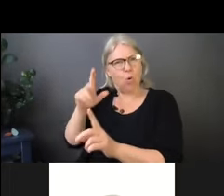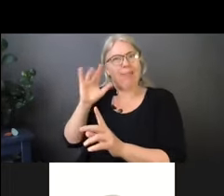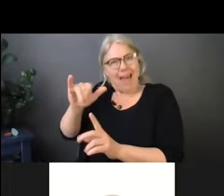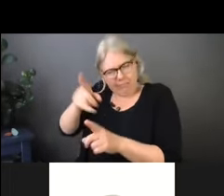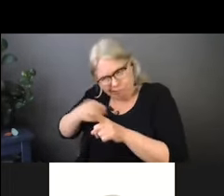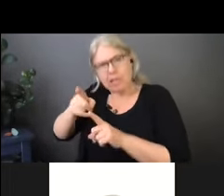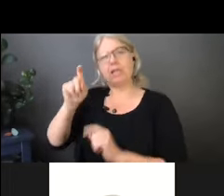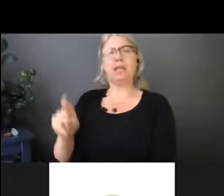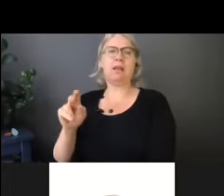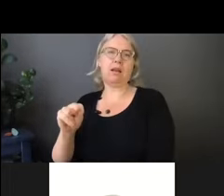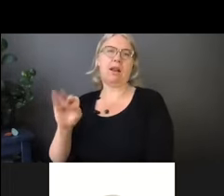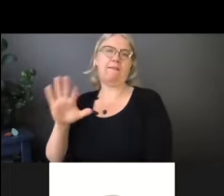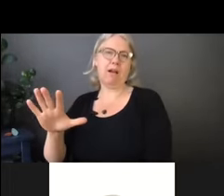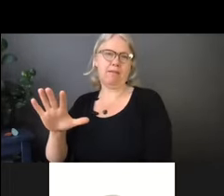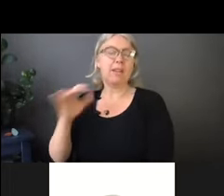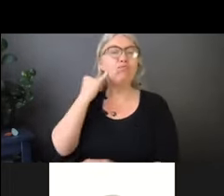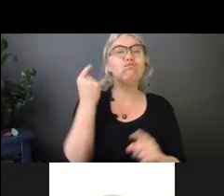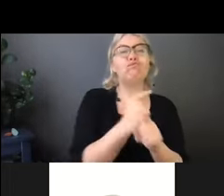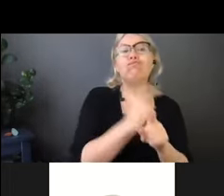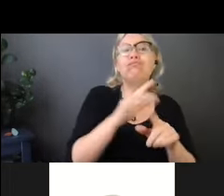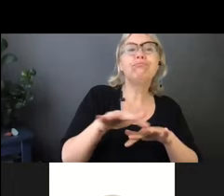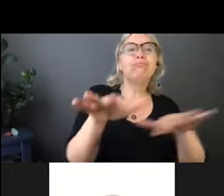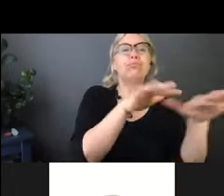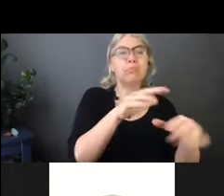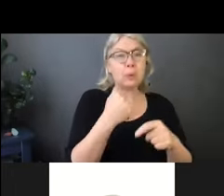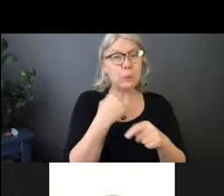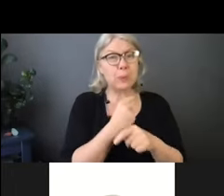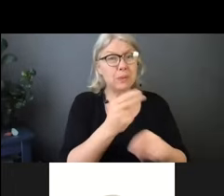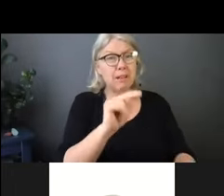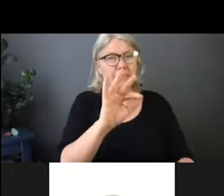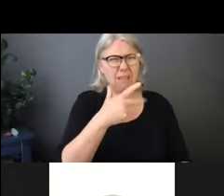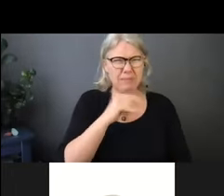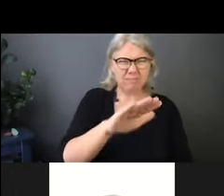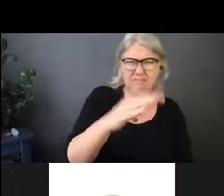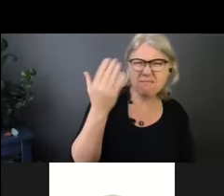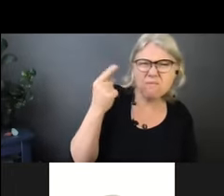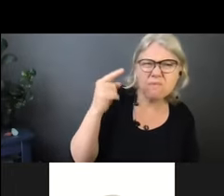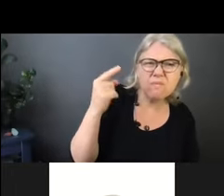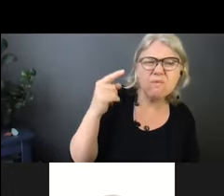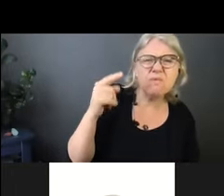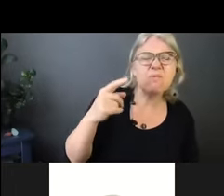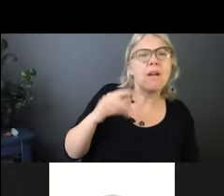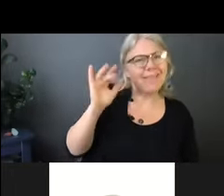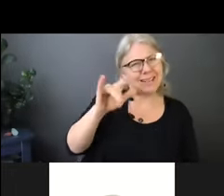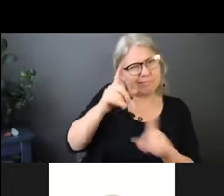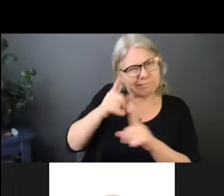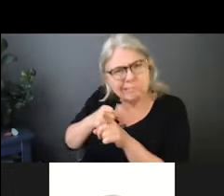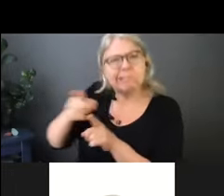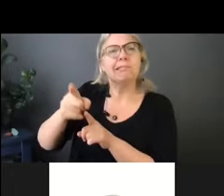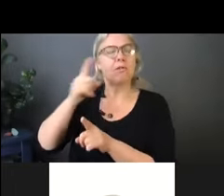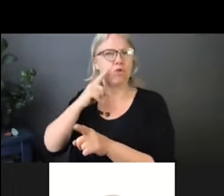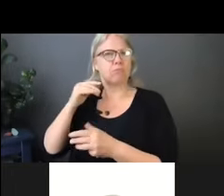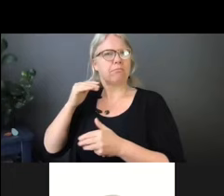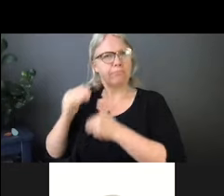it's a sense of security. Um, but what public health says is a regular procedure mask.